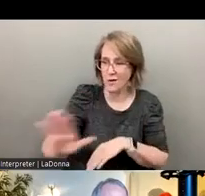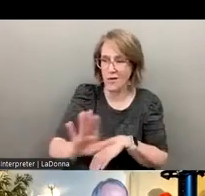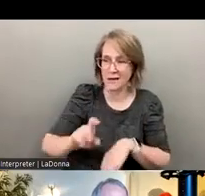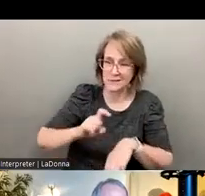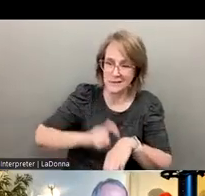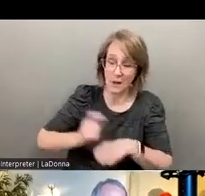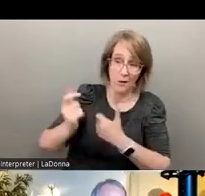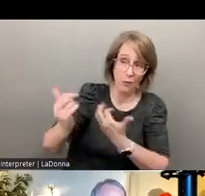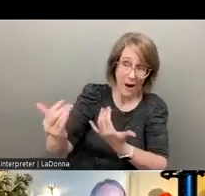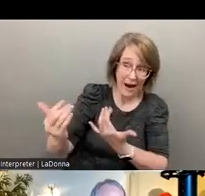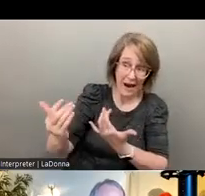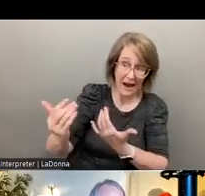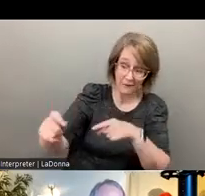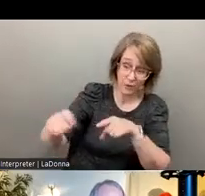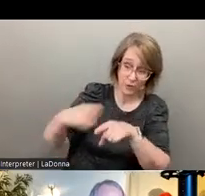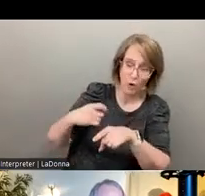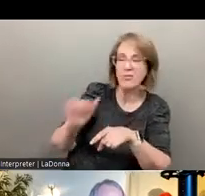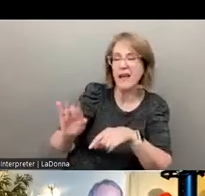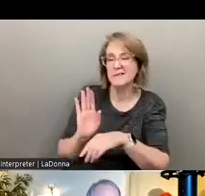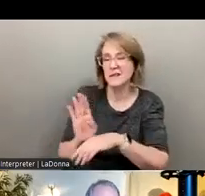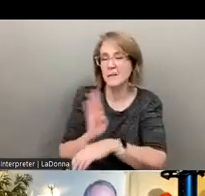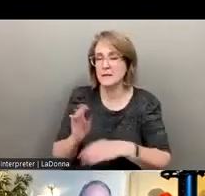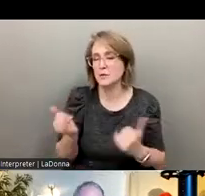that we're waiting for something to happen. It's the business that we're in.